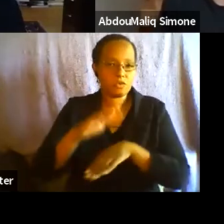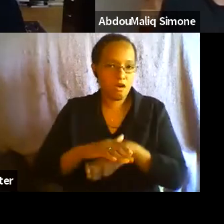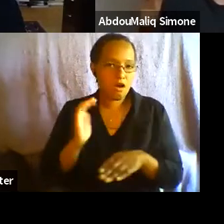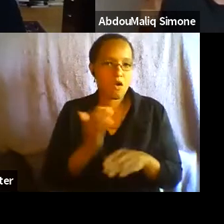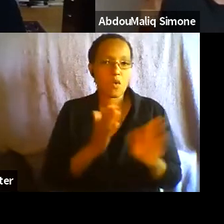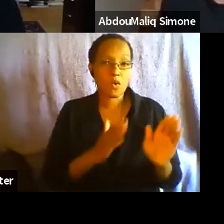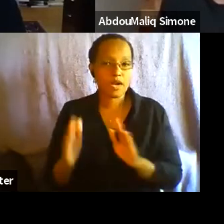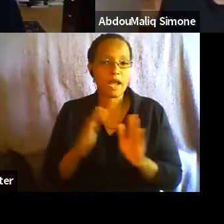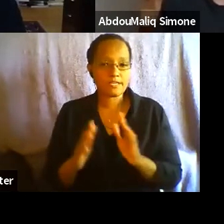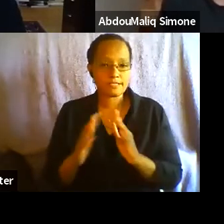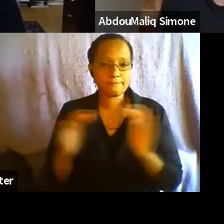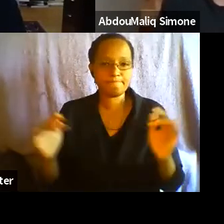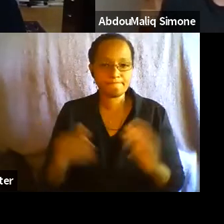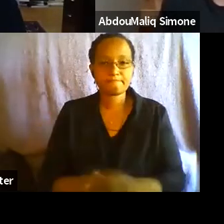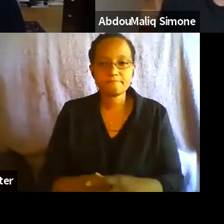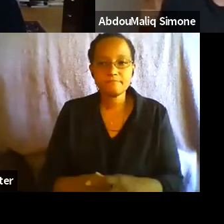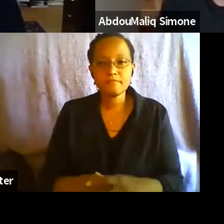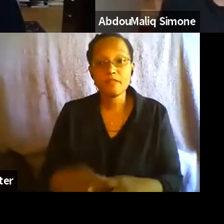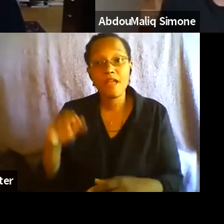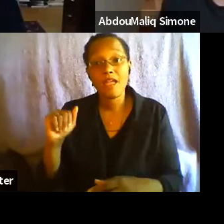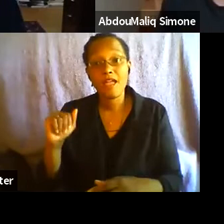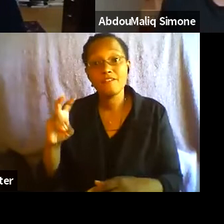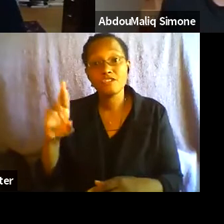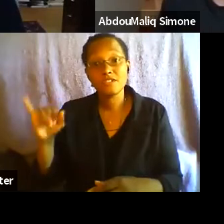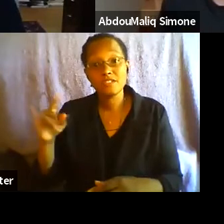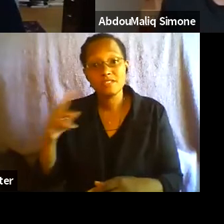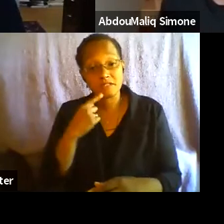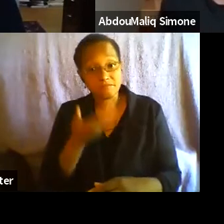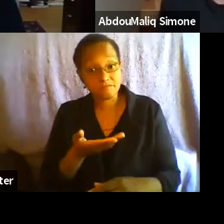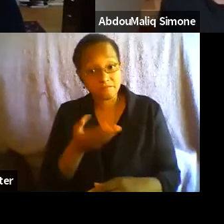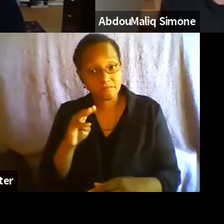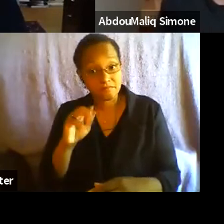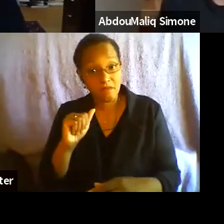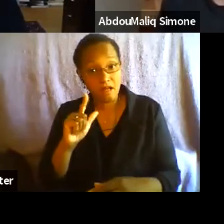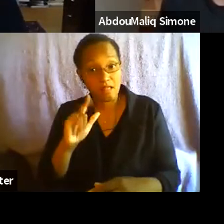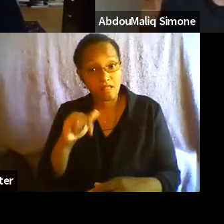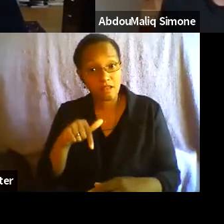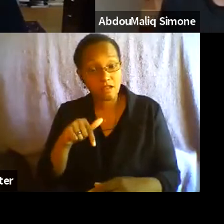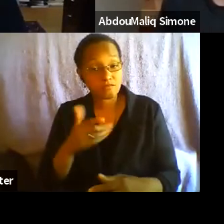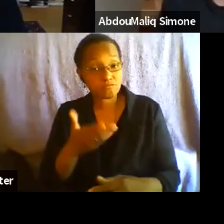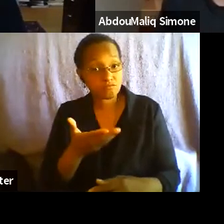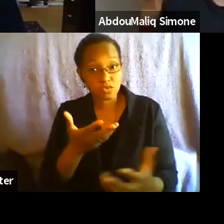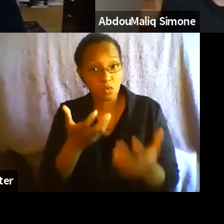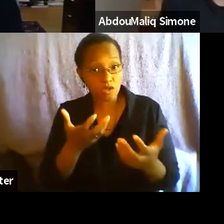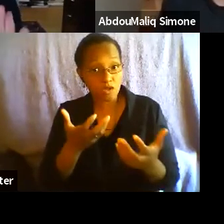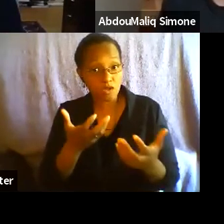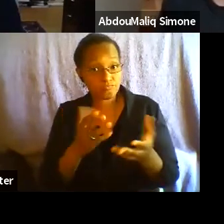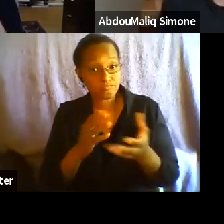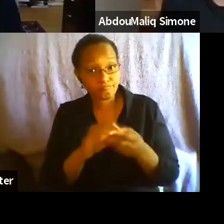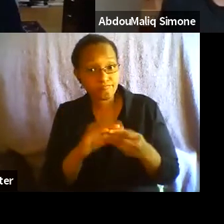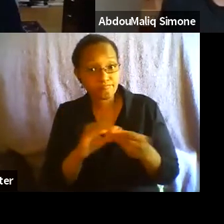Malik, do you want to come back in here? Because I'm thinking about, to me, sometimes I hear the